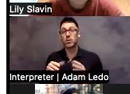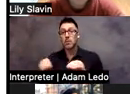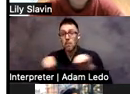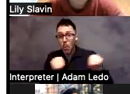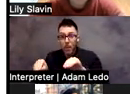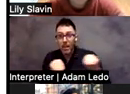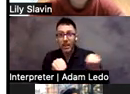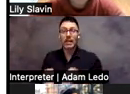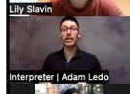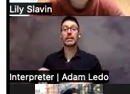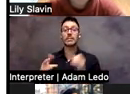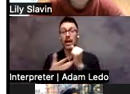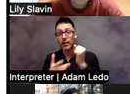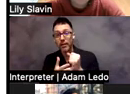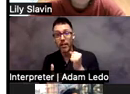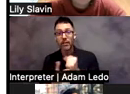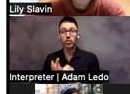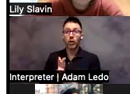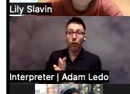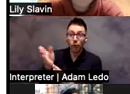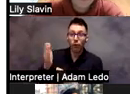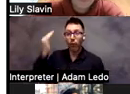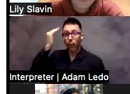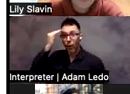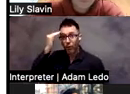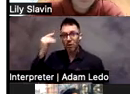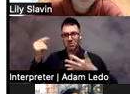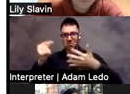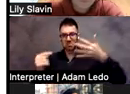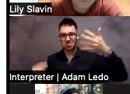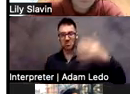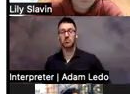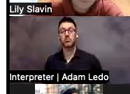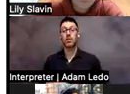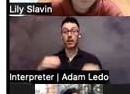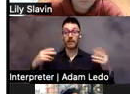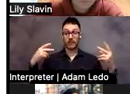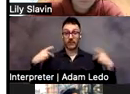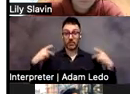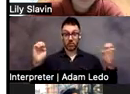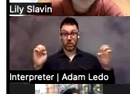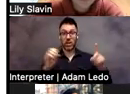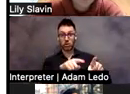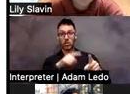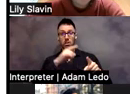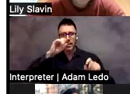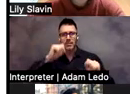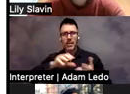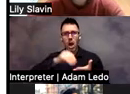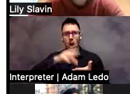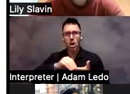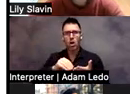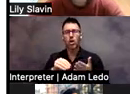career awareness, so many things. And also in physical education, the kids learn motor skills, hopping,